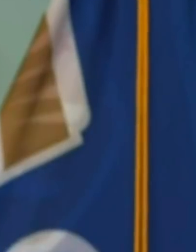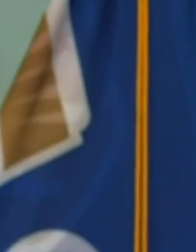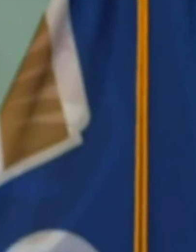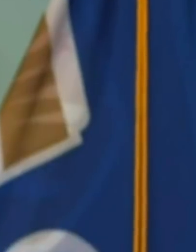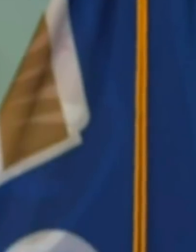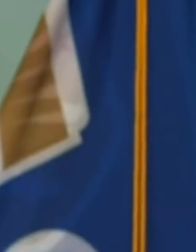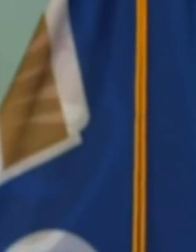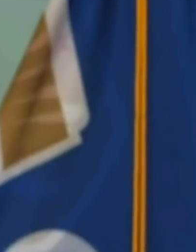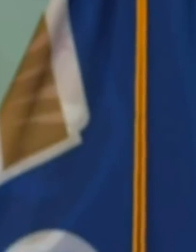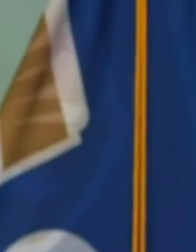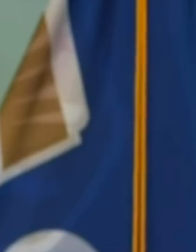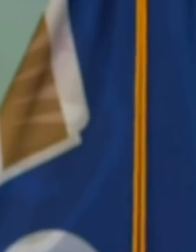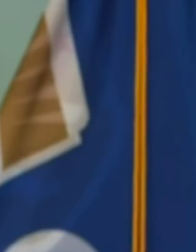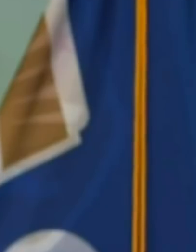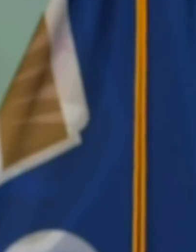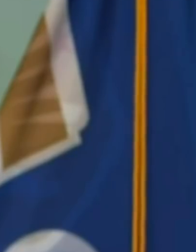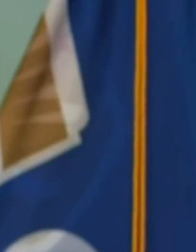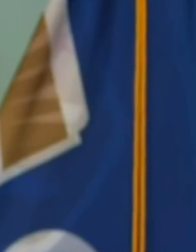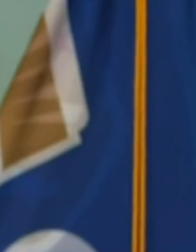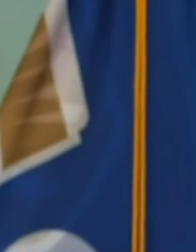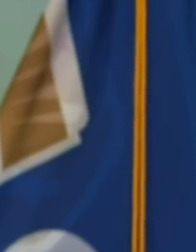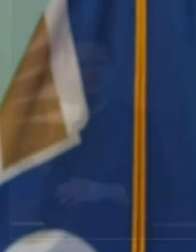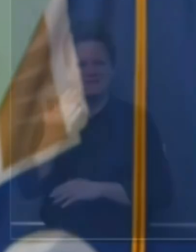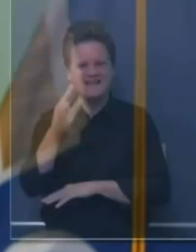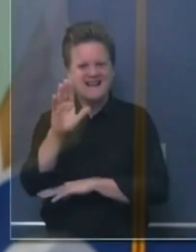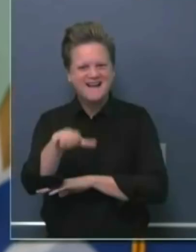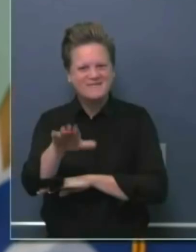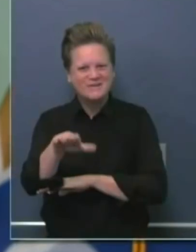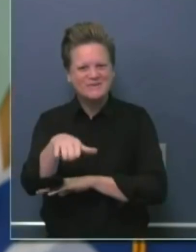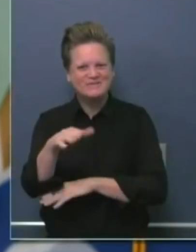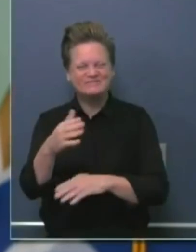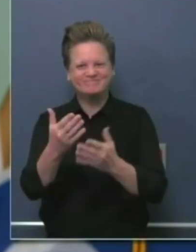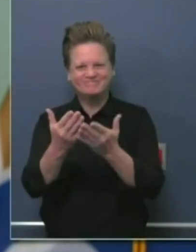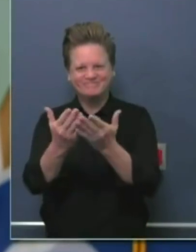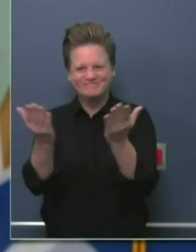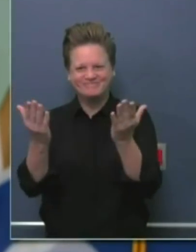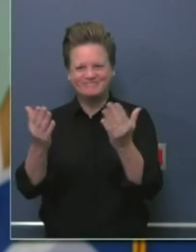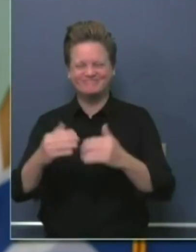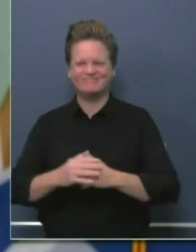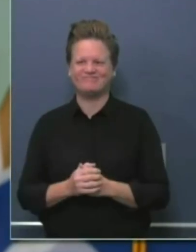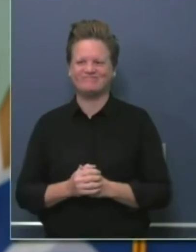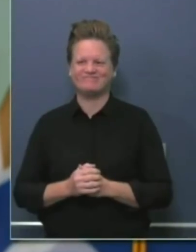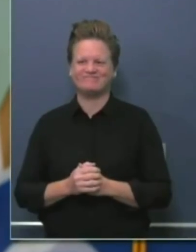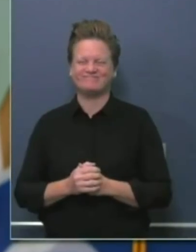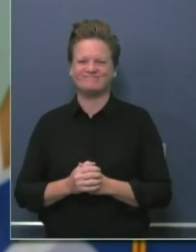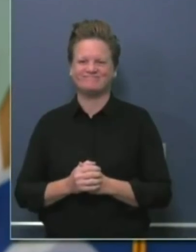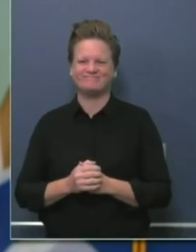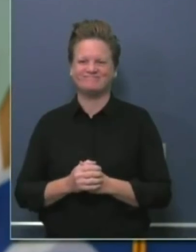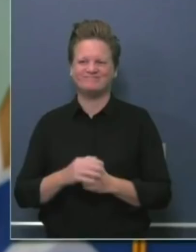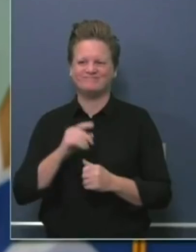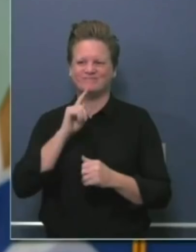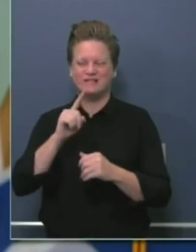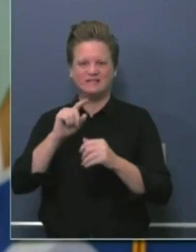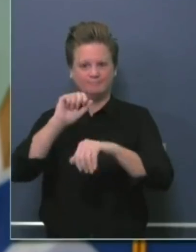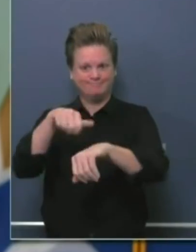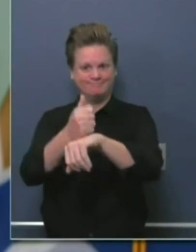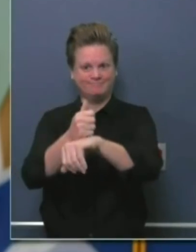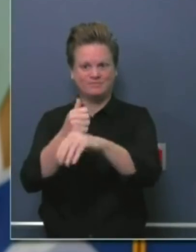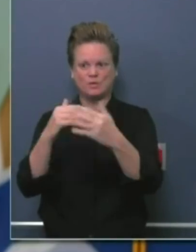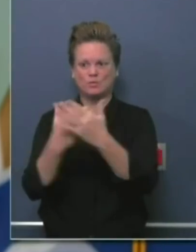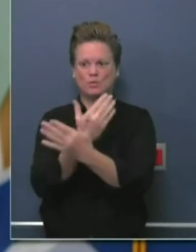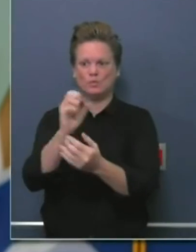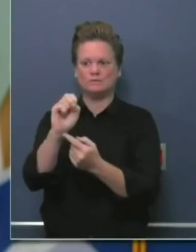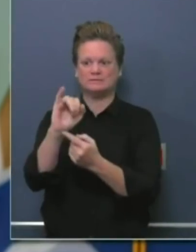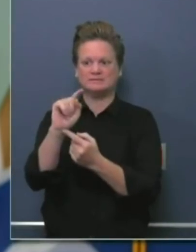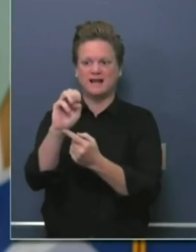Good afternoon. Today we are launching a new site for people to be able to access in